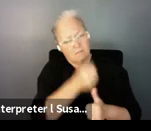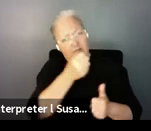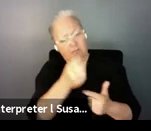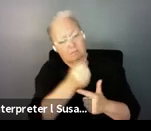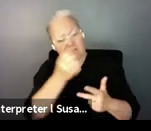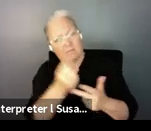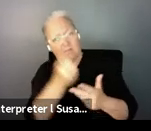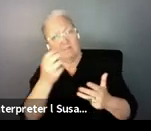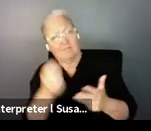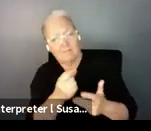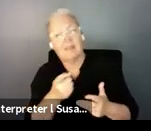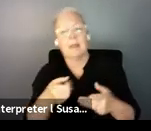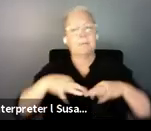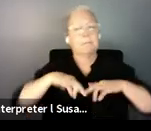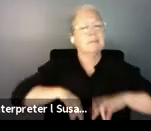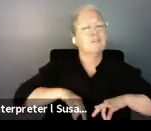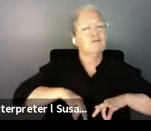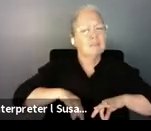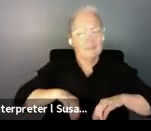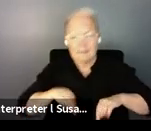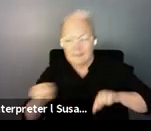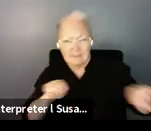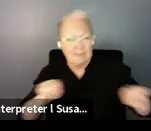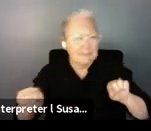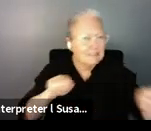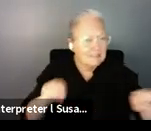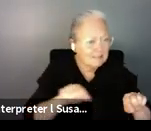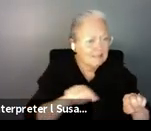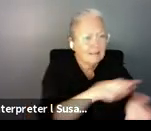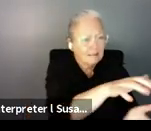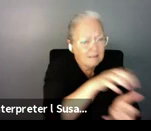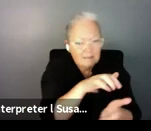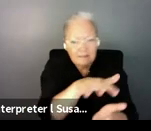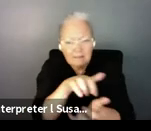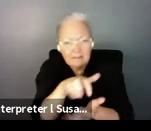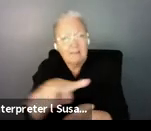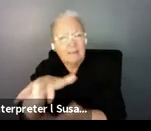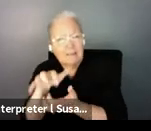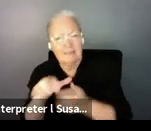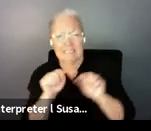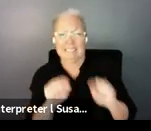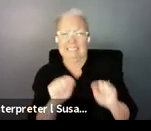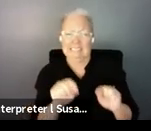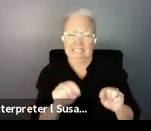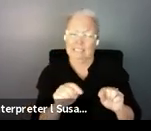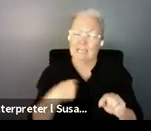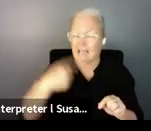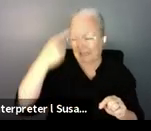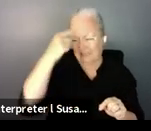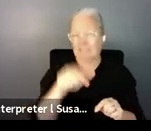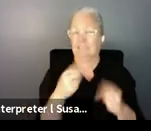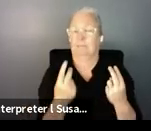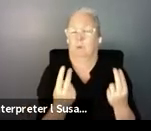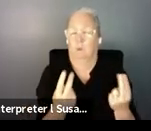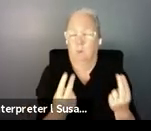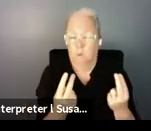ministries in terms of redirecting existing resources is a powerful argument. That can also help attract